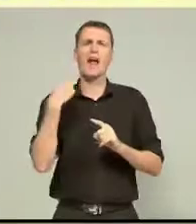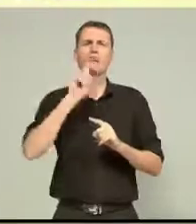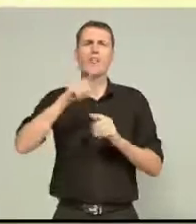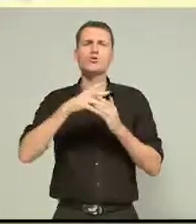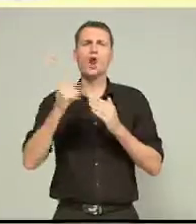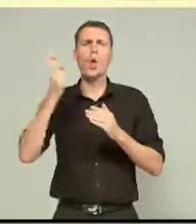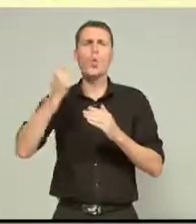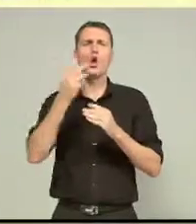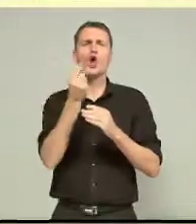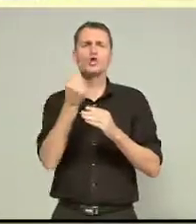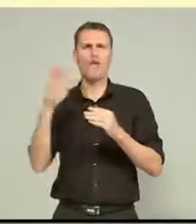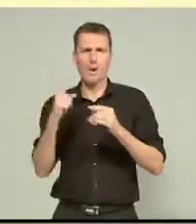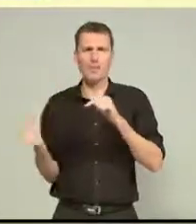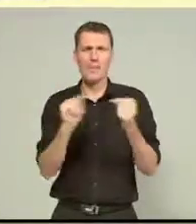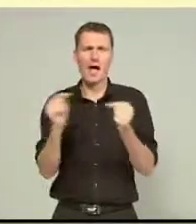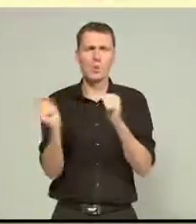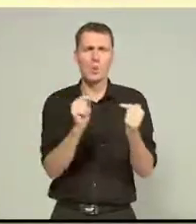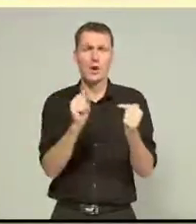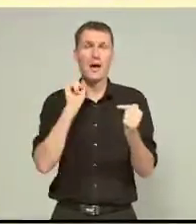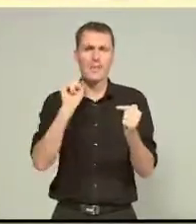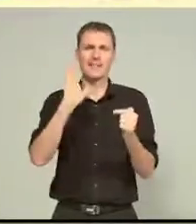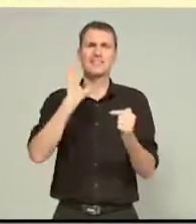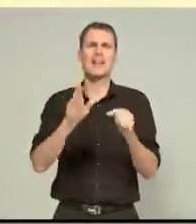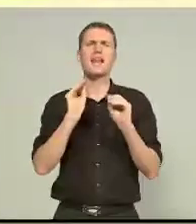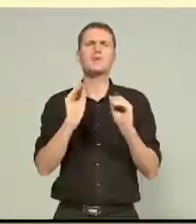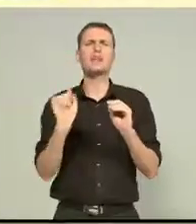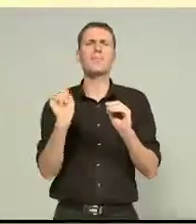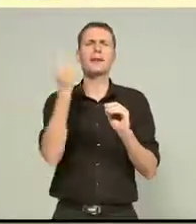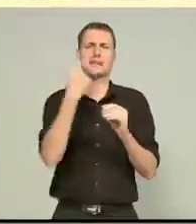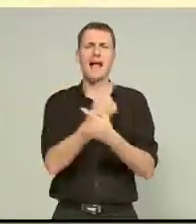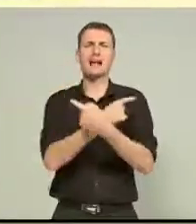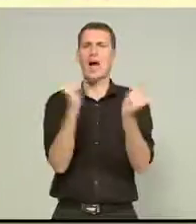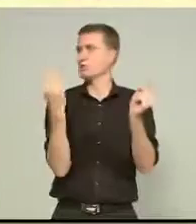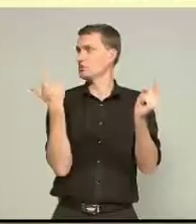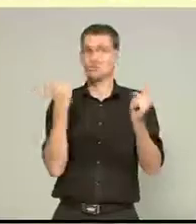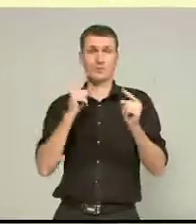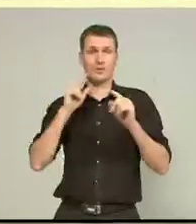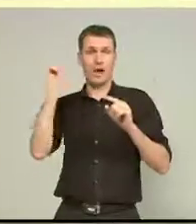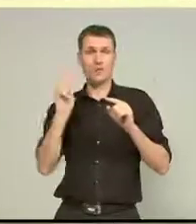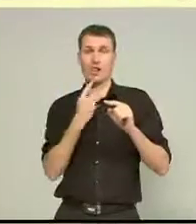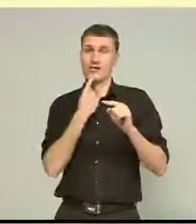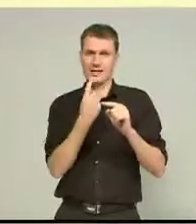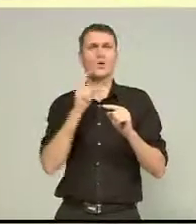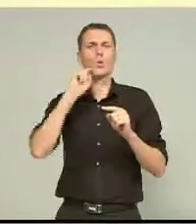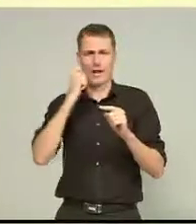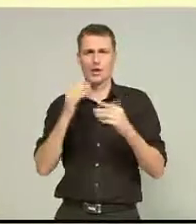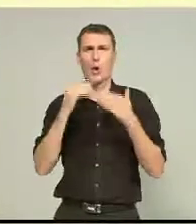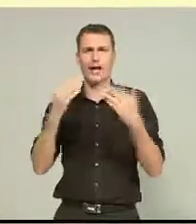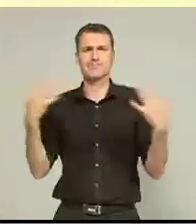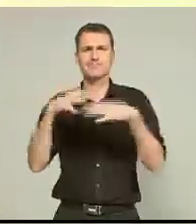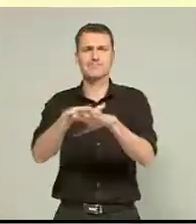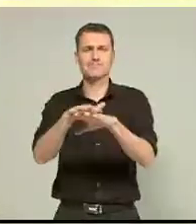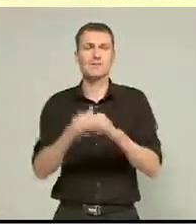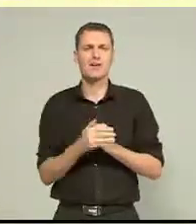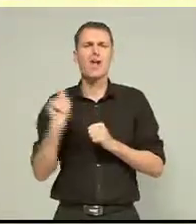However, this didn't stop the Education Minister announcing in April the merger would go ahead. Phillipstown Principal Tony